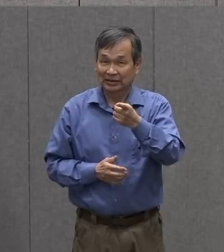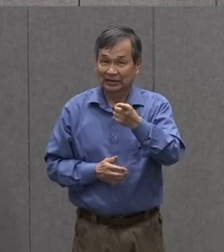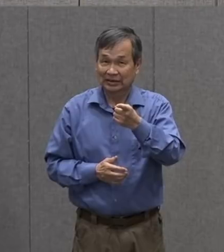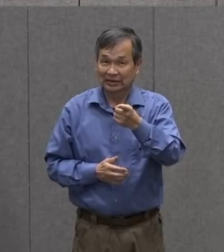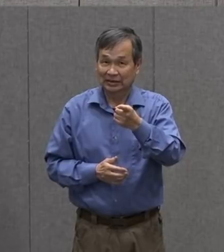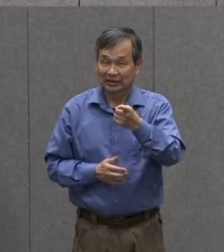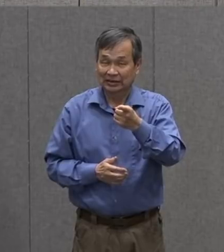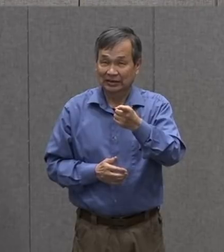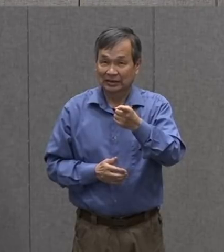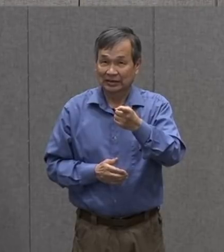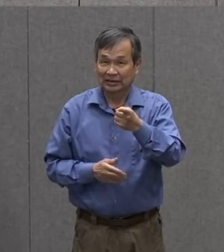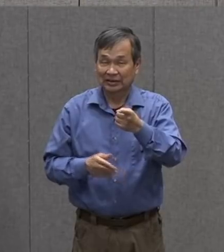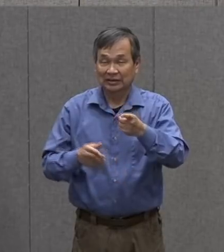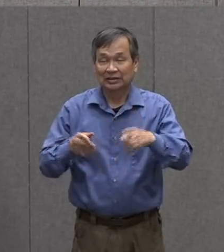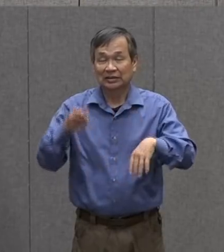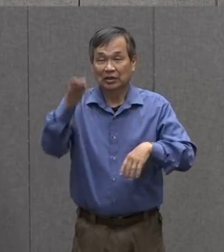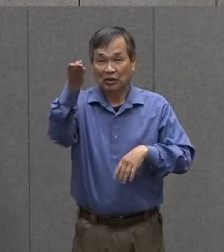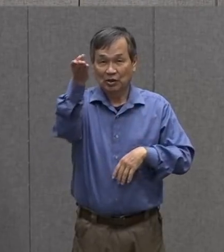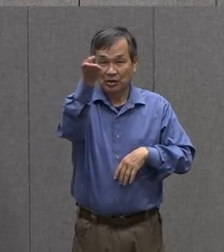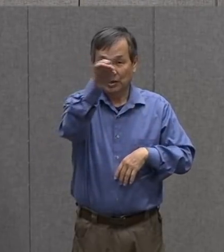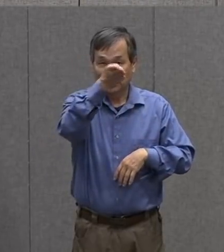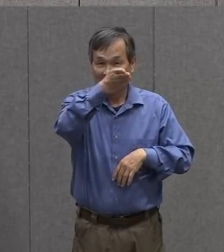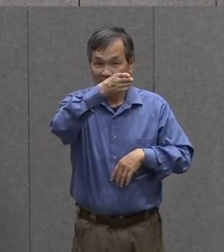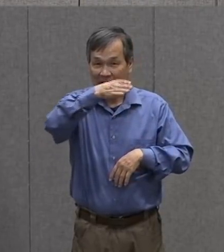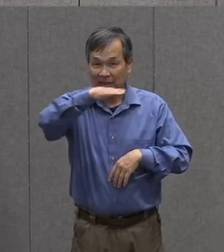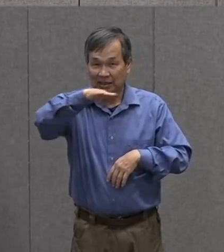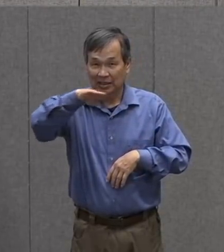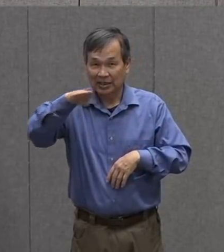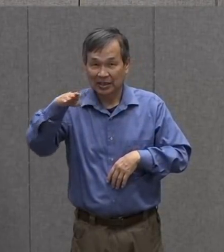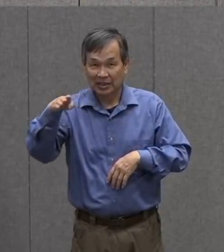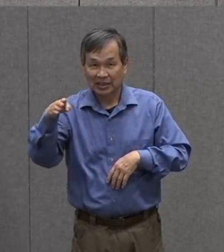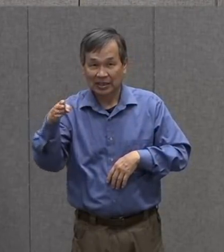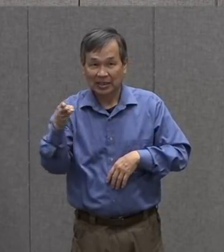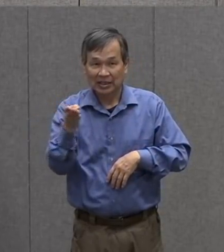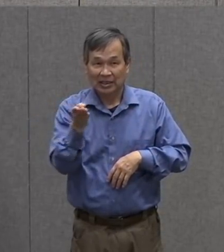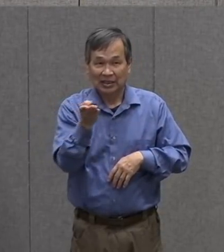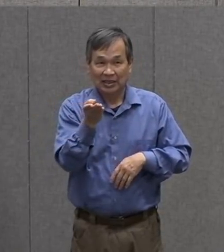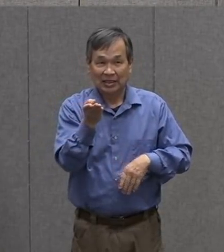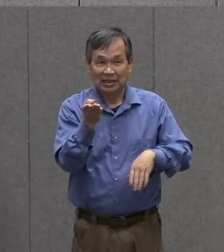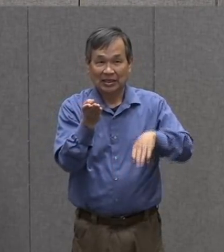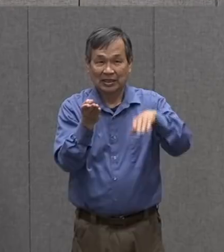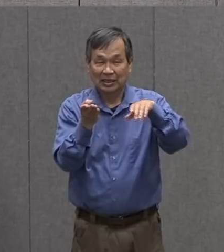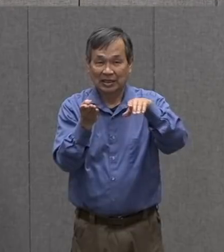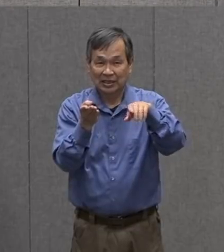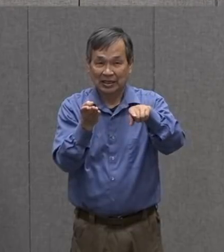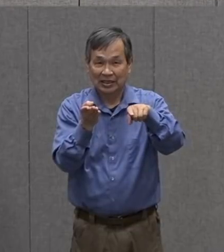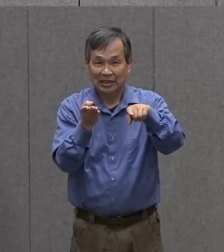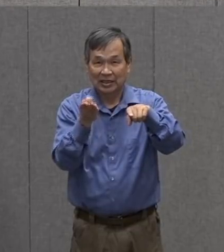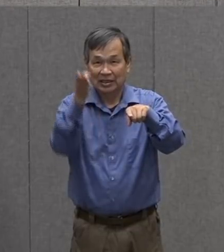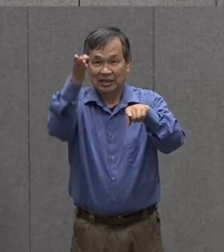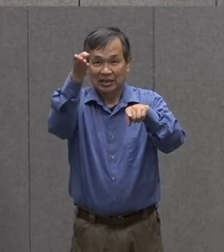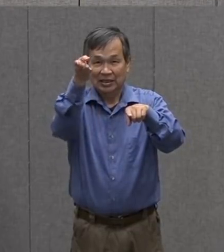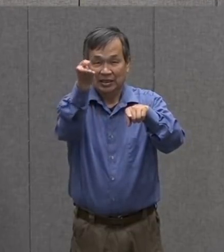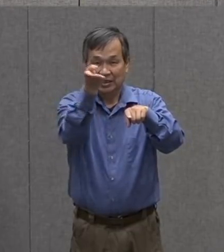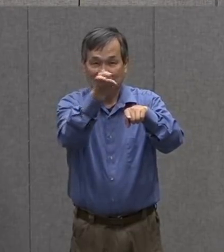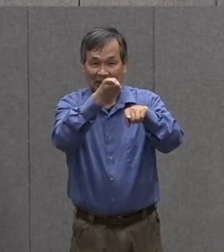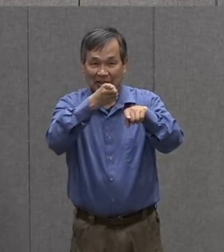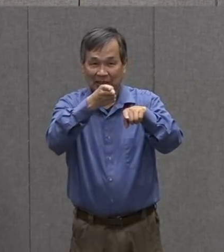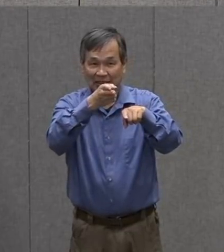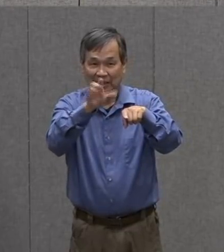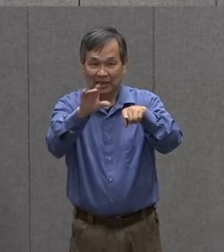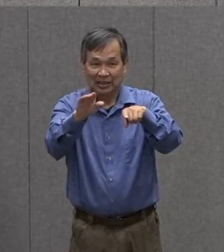curve on the top of your s with the back edge of your letter s and we'll press down